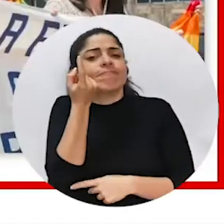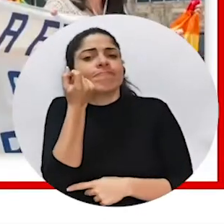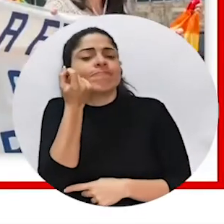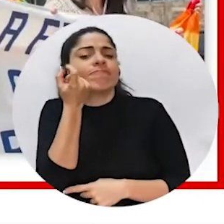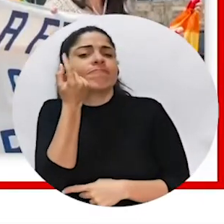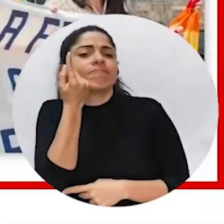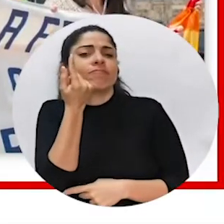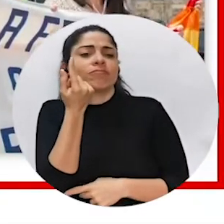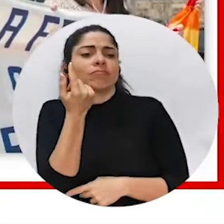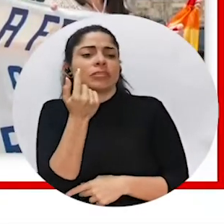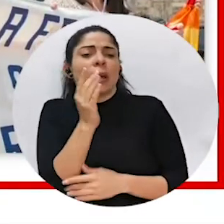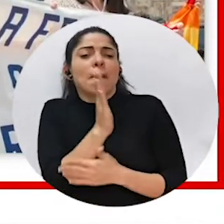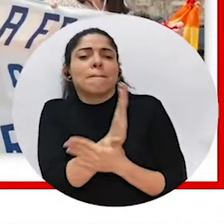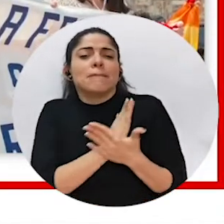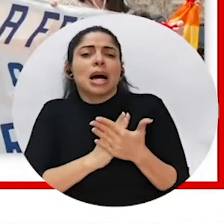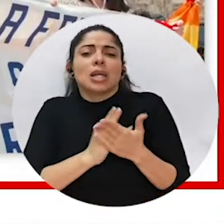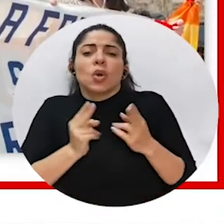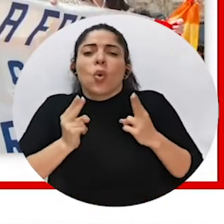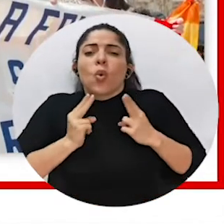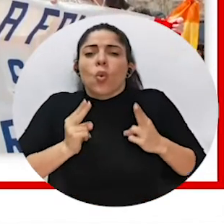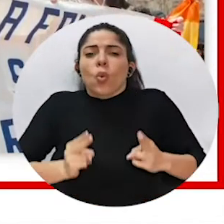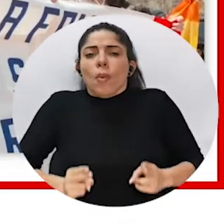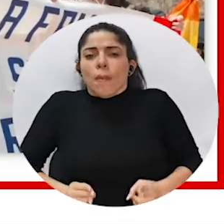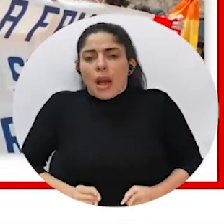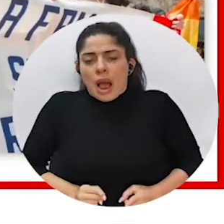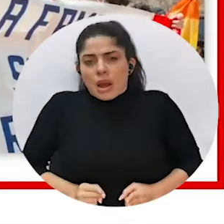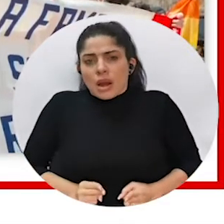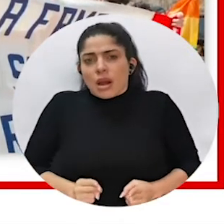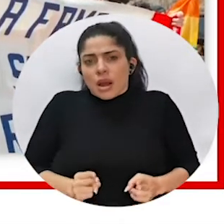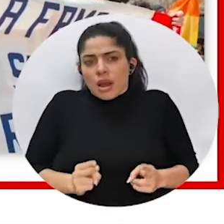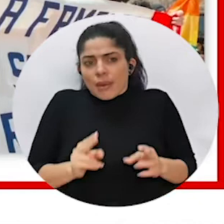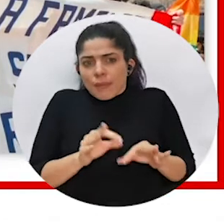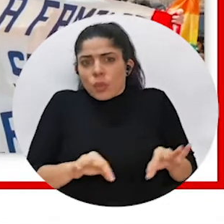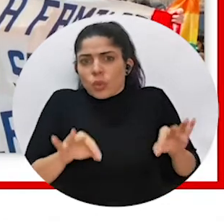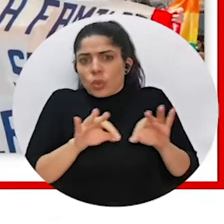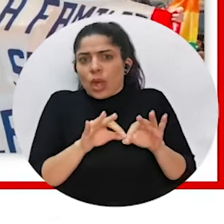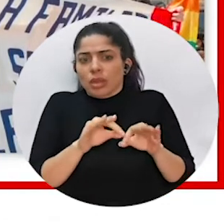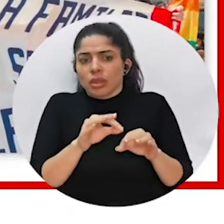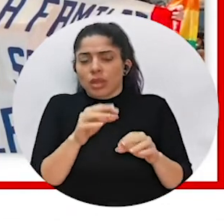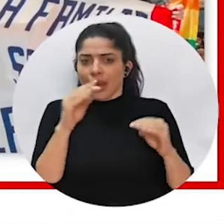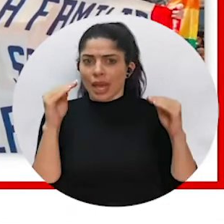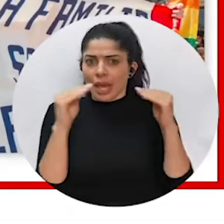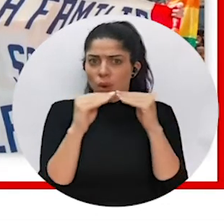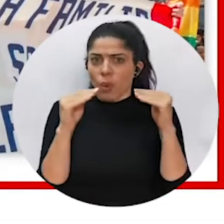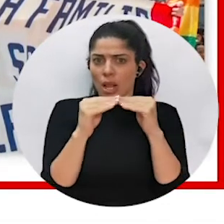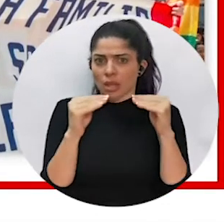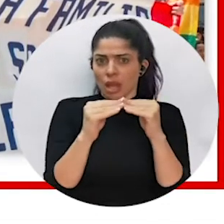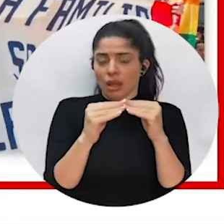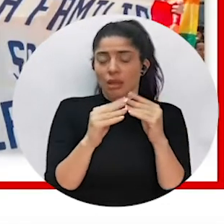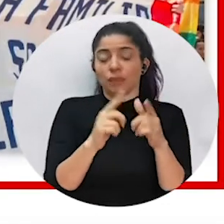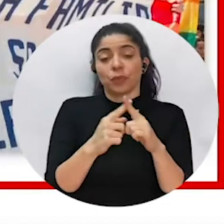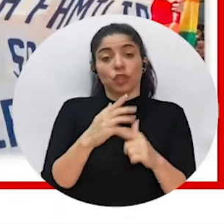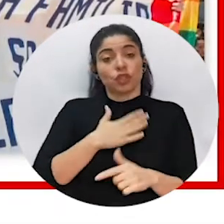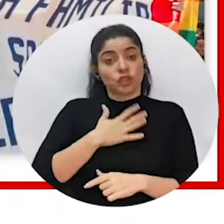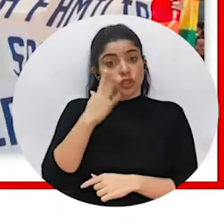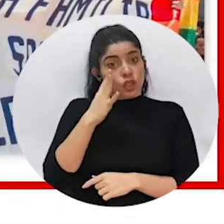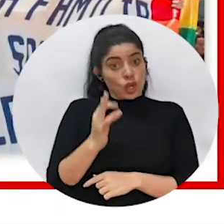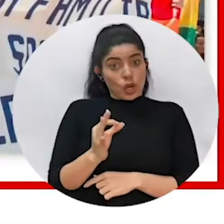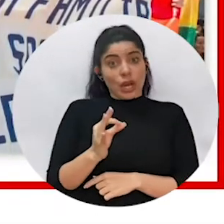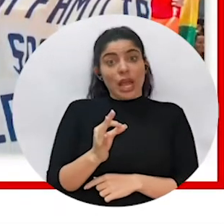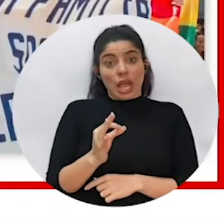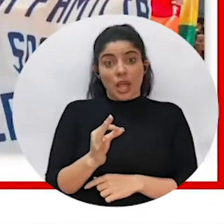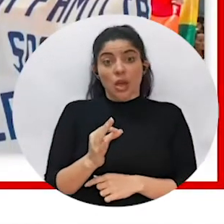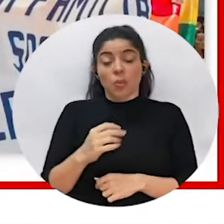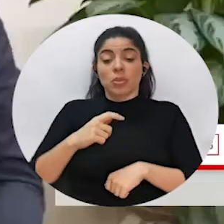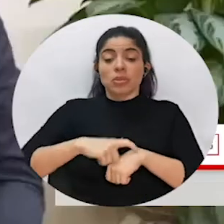understand there's a very strong human part of this in terms of equality. So I do believe